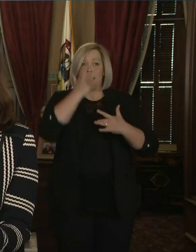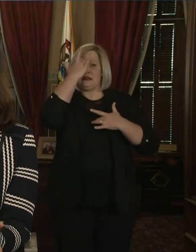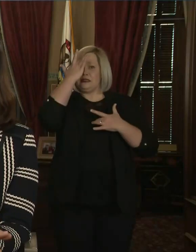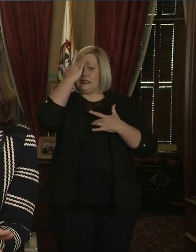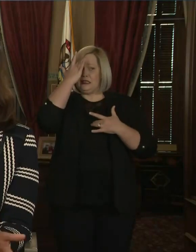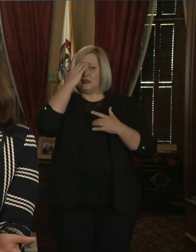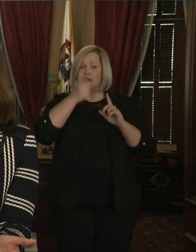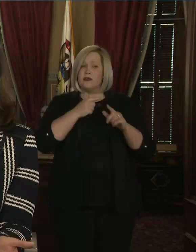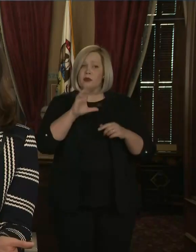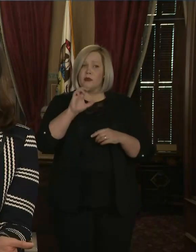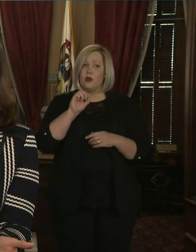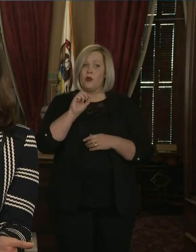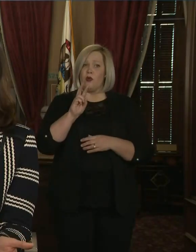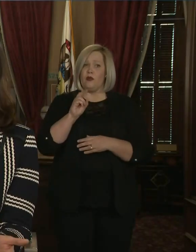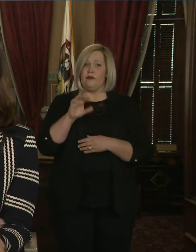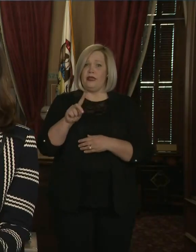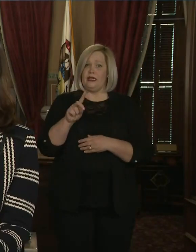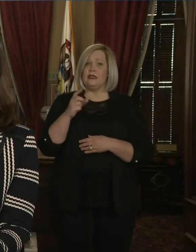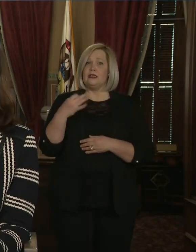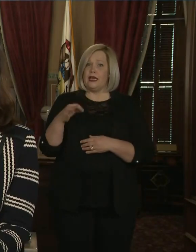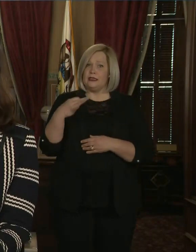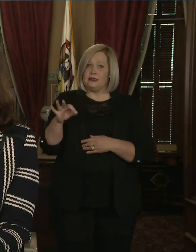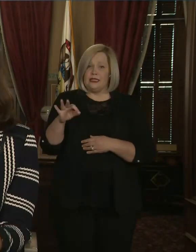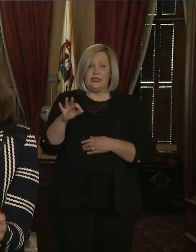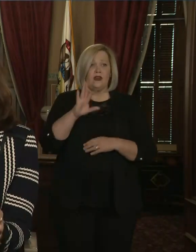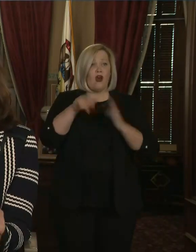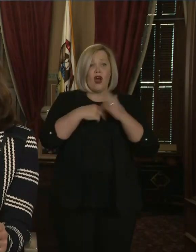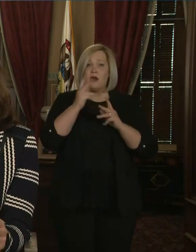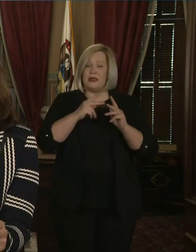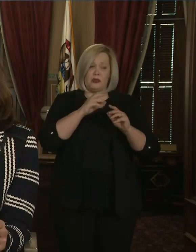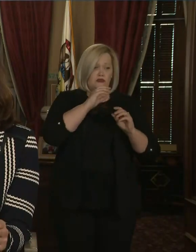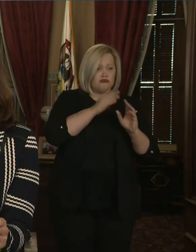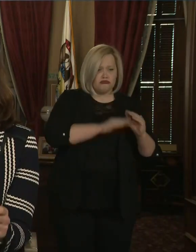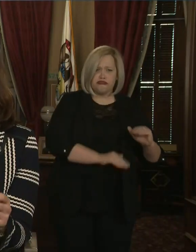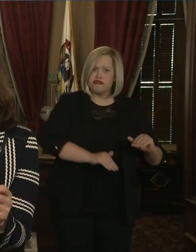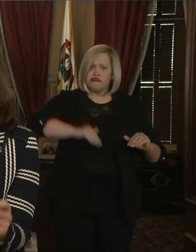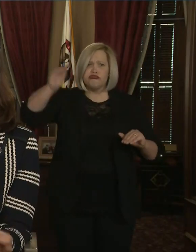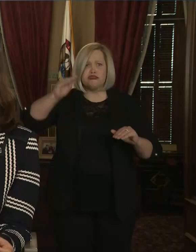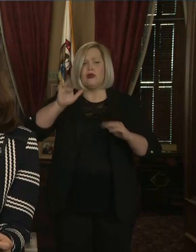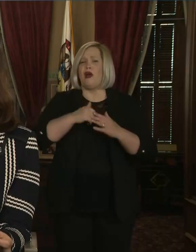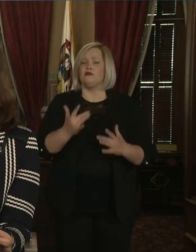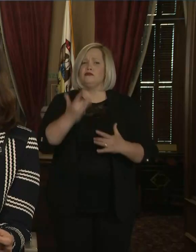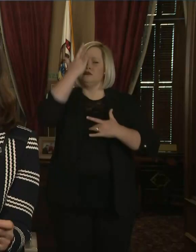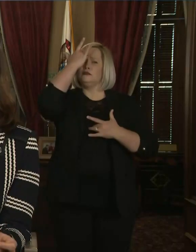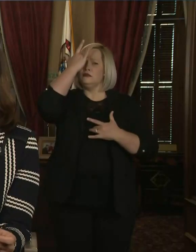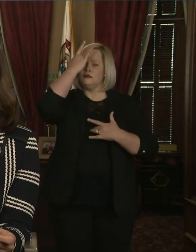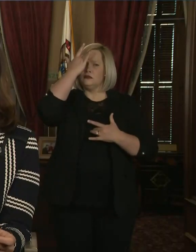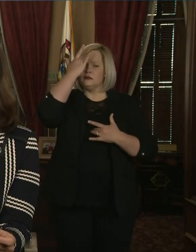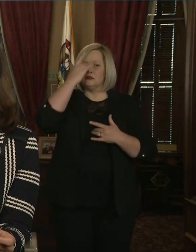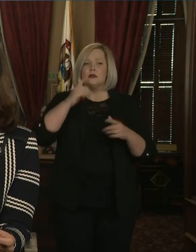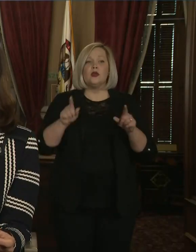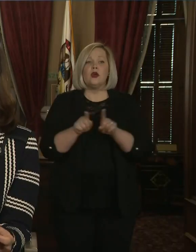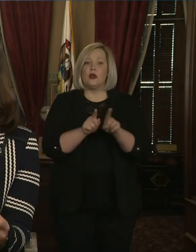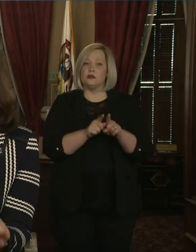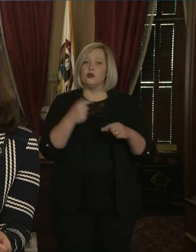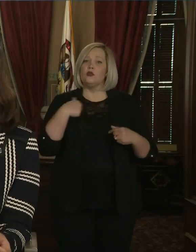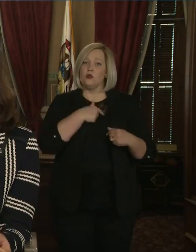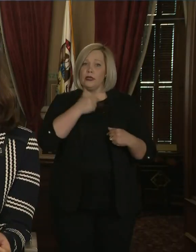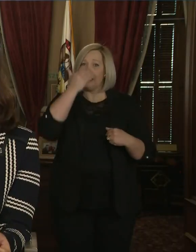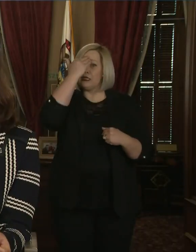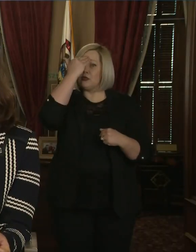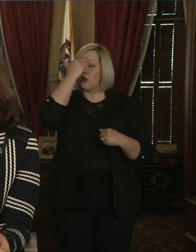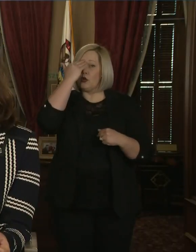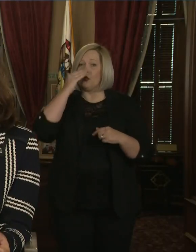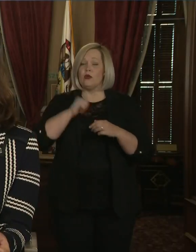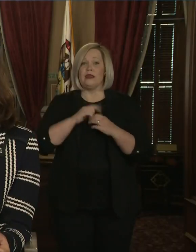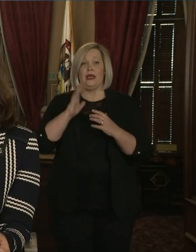representation in all ages in our testing in Michigan. What we know is that another critical function of state government is to ensure